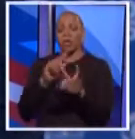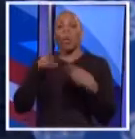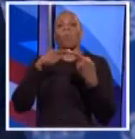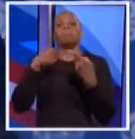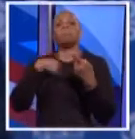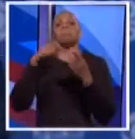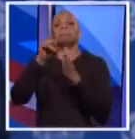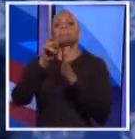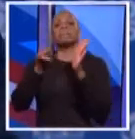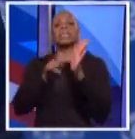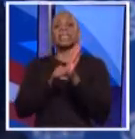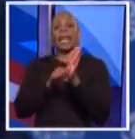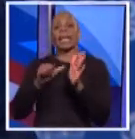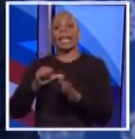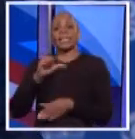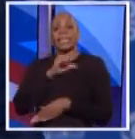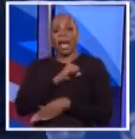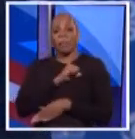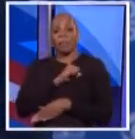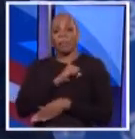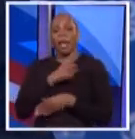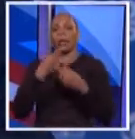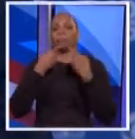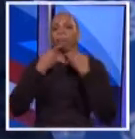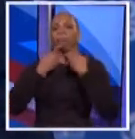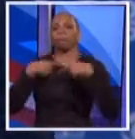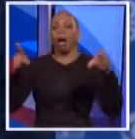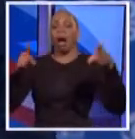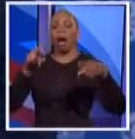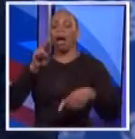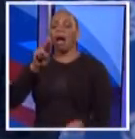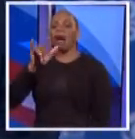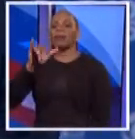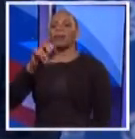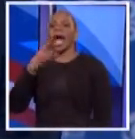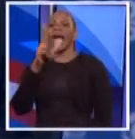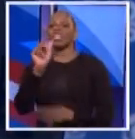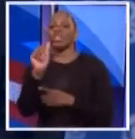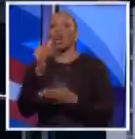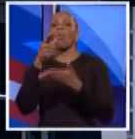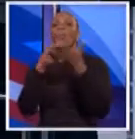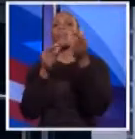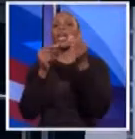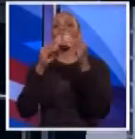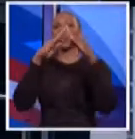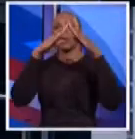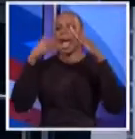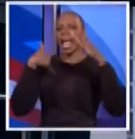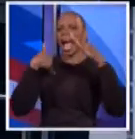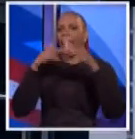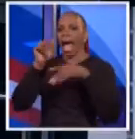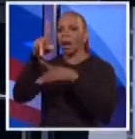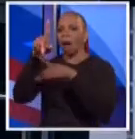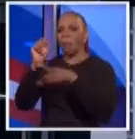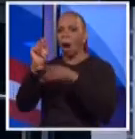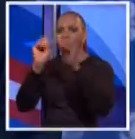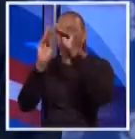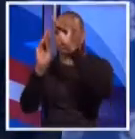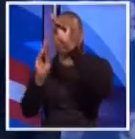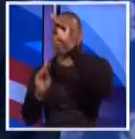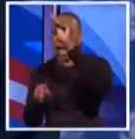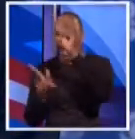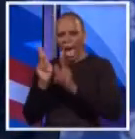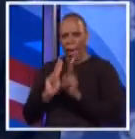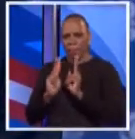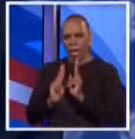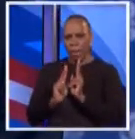assembly, I blew the whistle on the fact that NYCHA housing was actually warehousing apartments, even though there was a 100,000 person waiting list and we